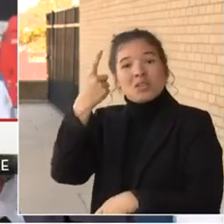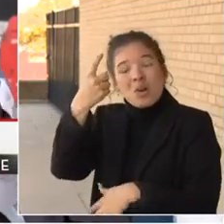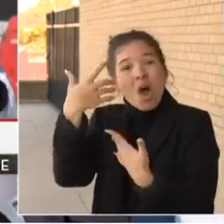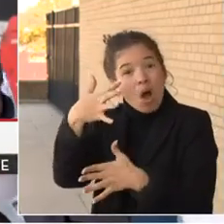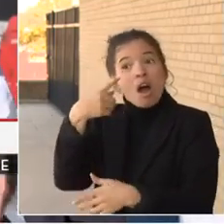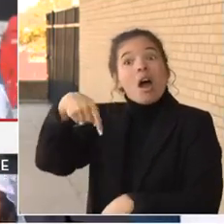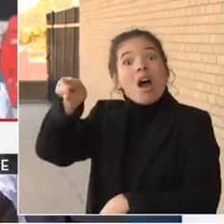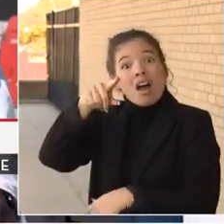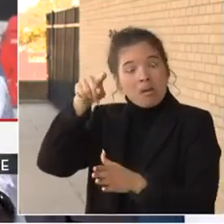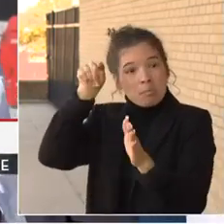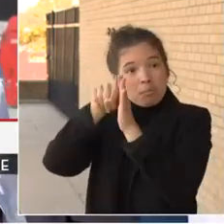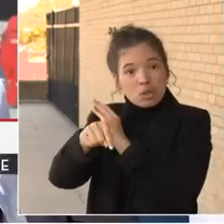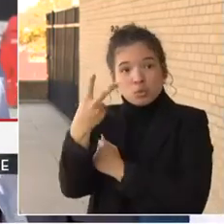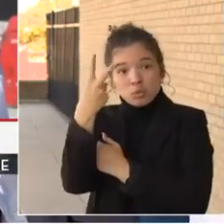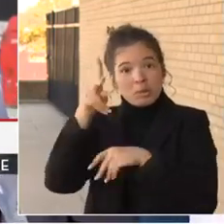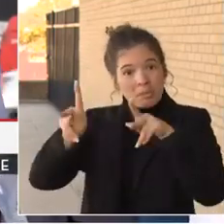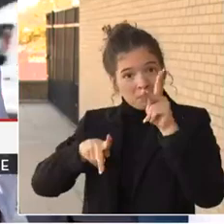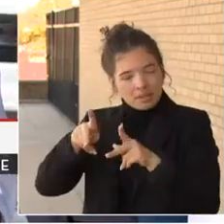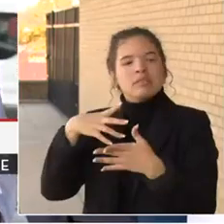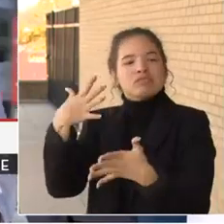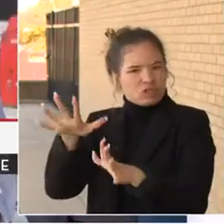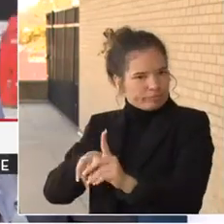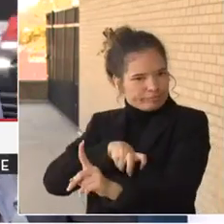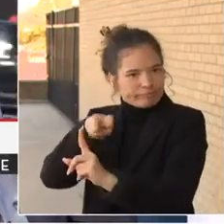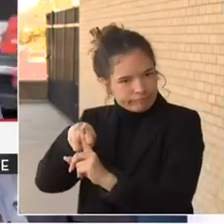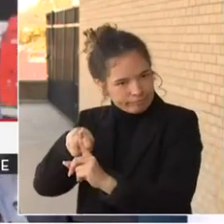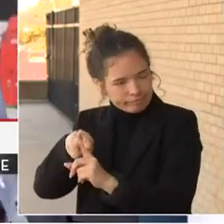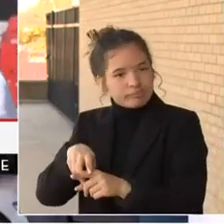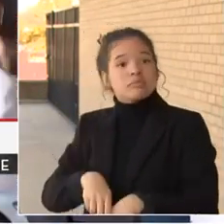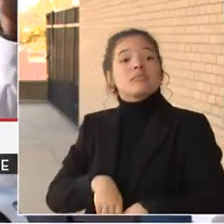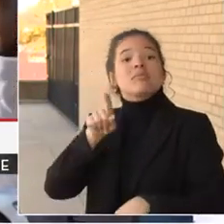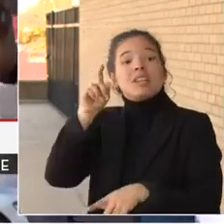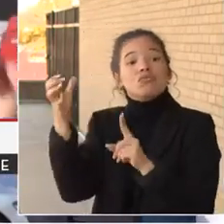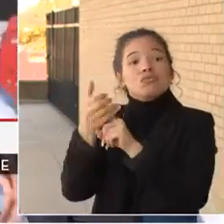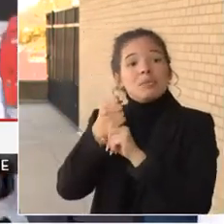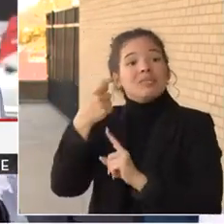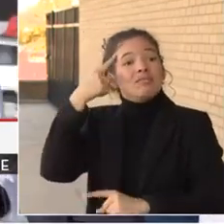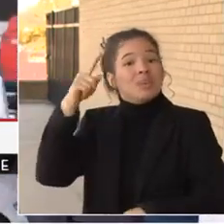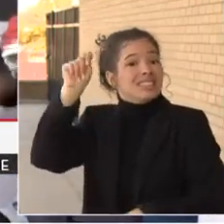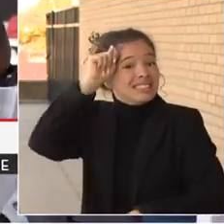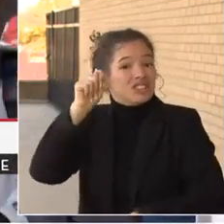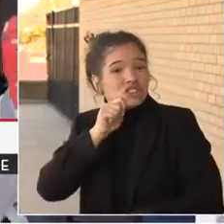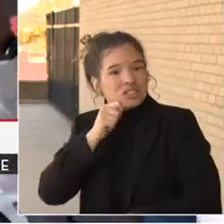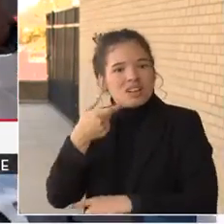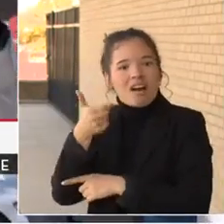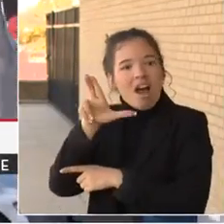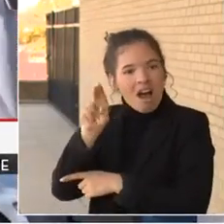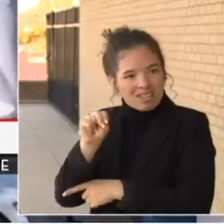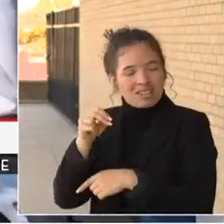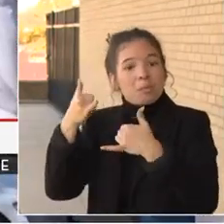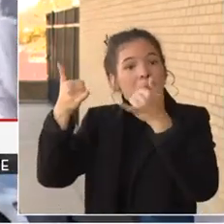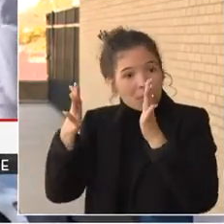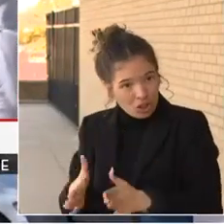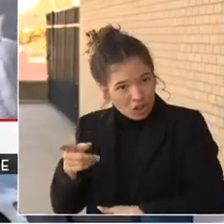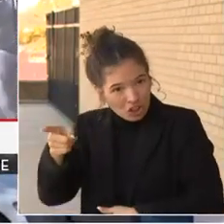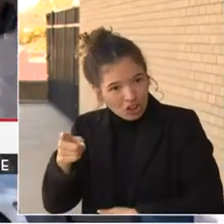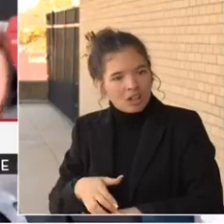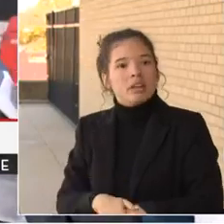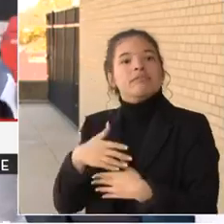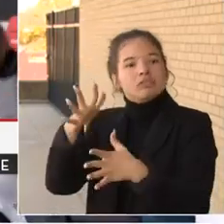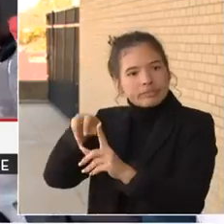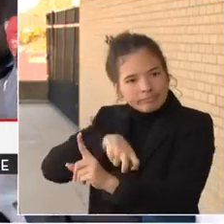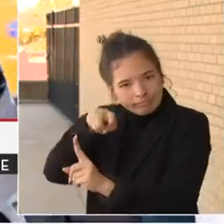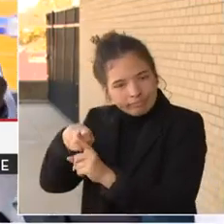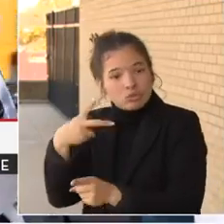arrested a juvenile involved in the shooting of the Washington Commanders player. We arrested the two individuals that were firing a firearm